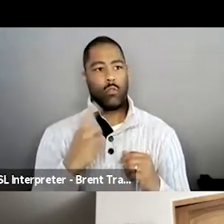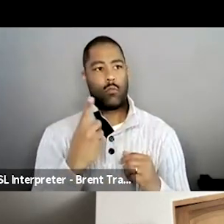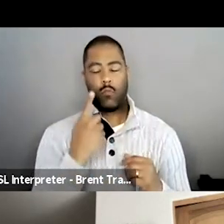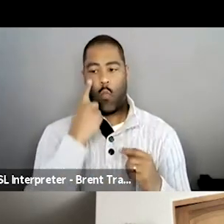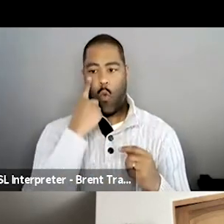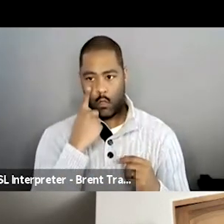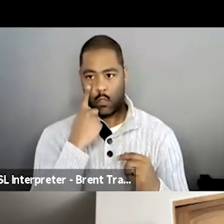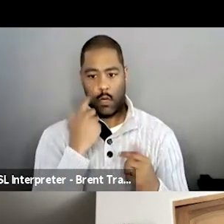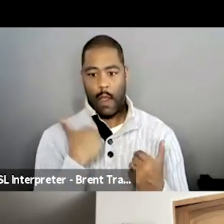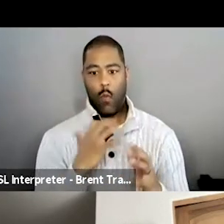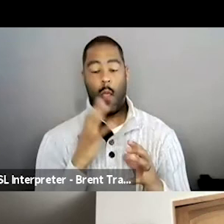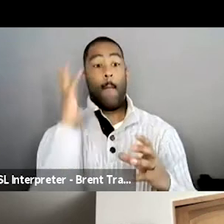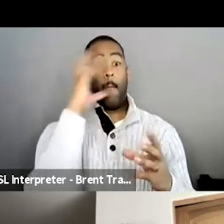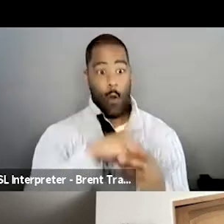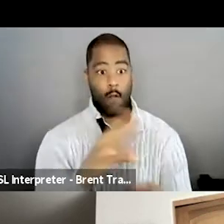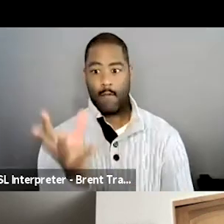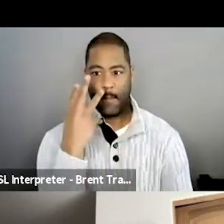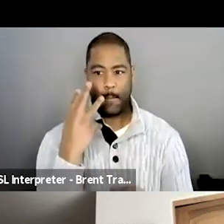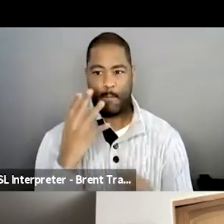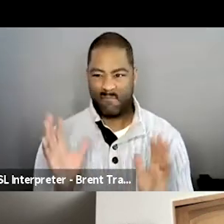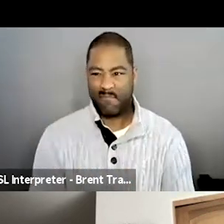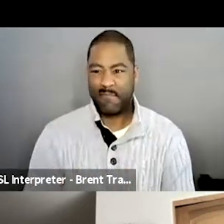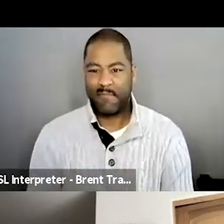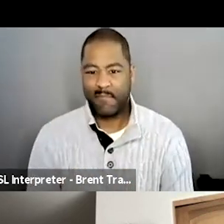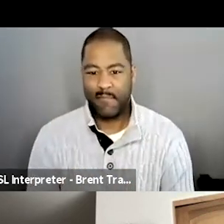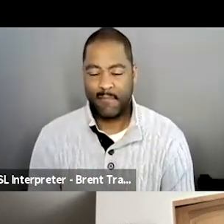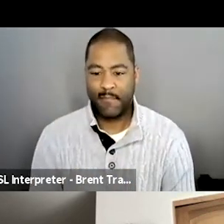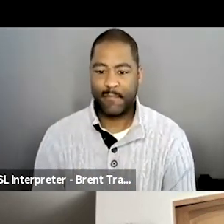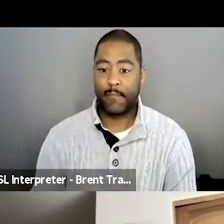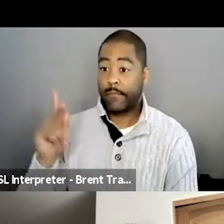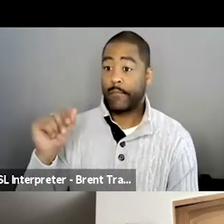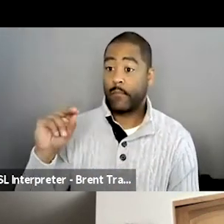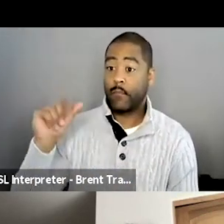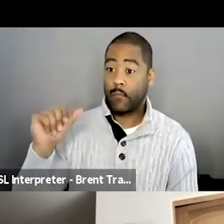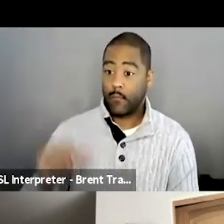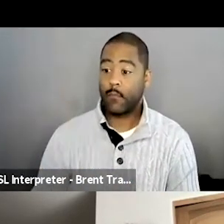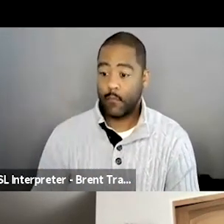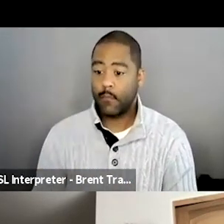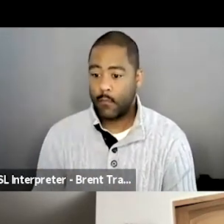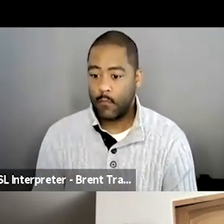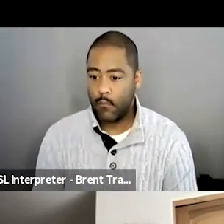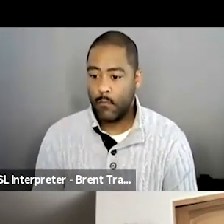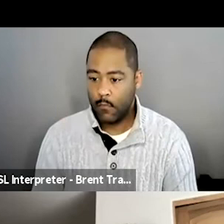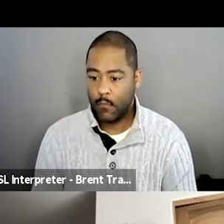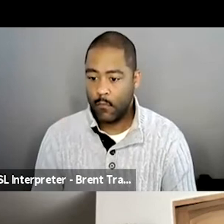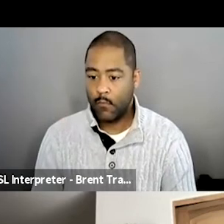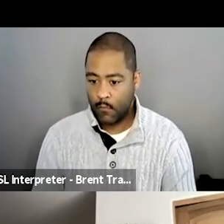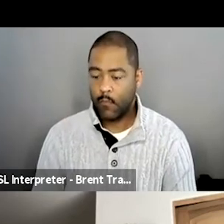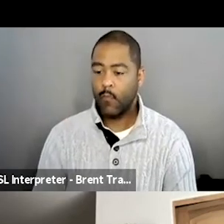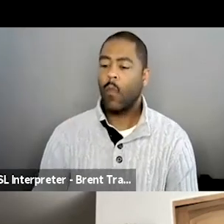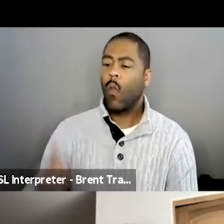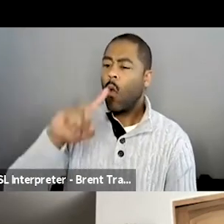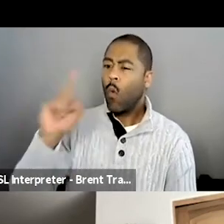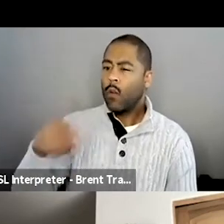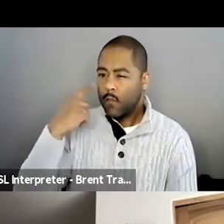Yeah. Uh, we have a question for Christina from the chat. Um, that's about